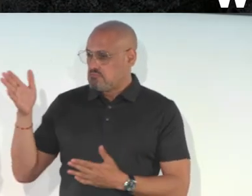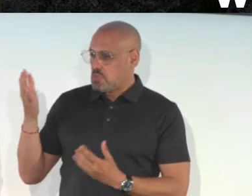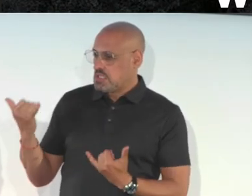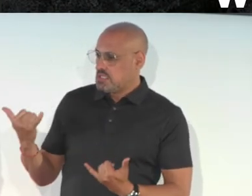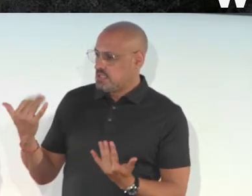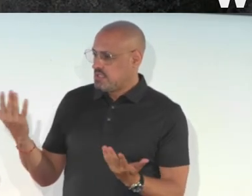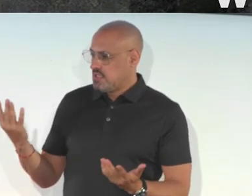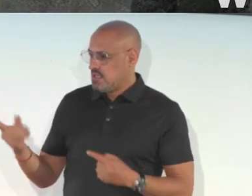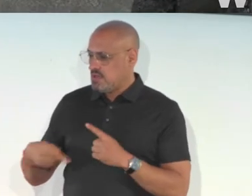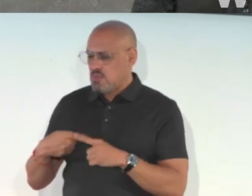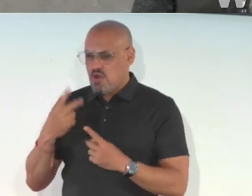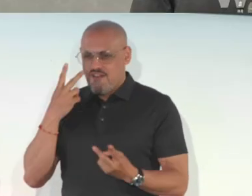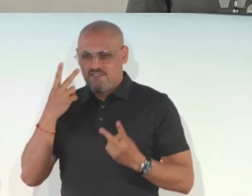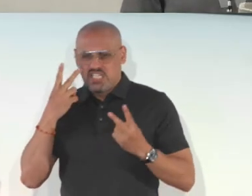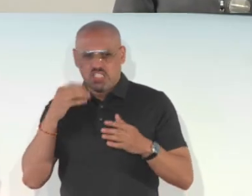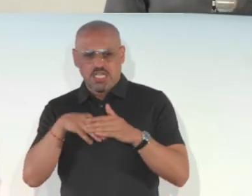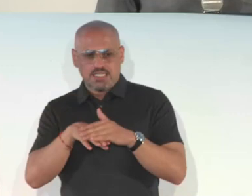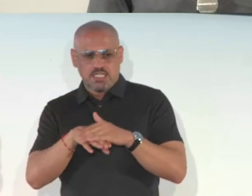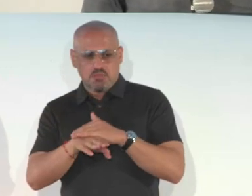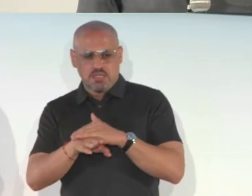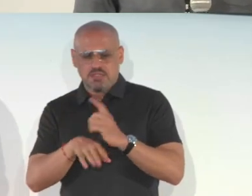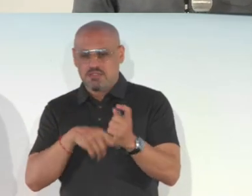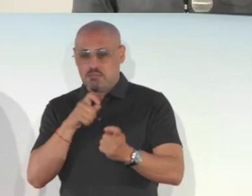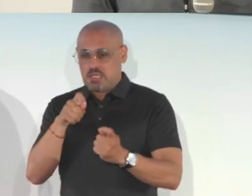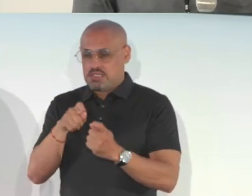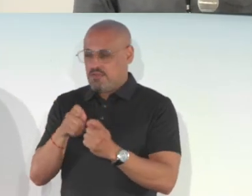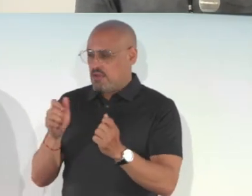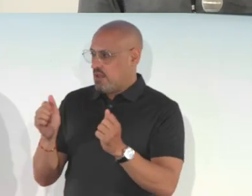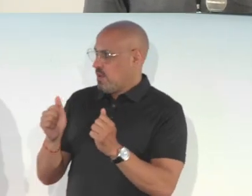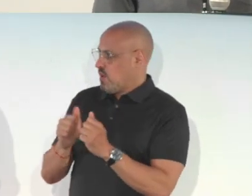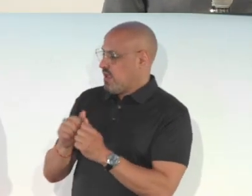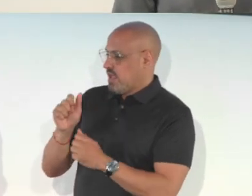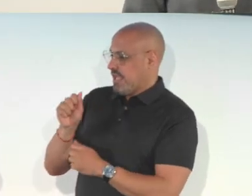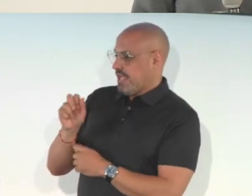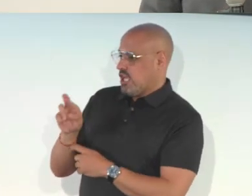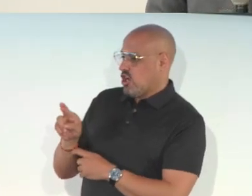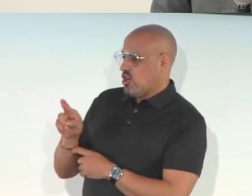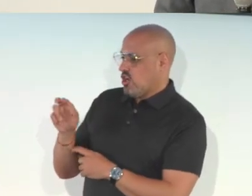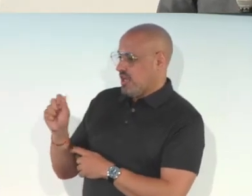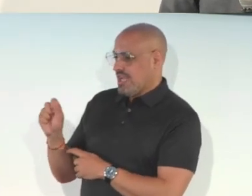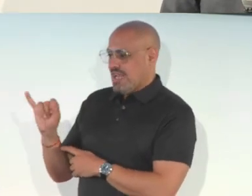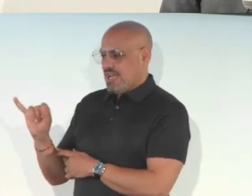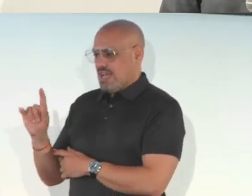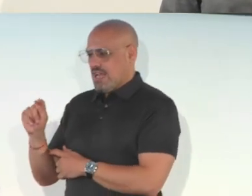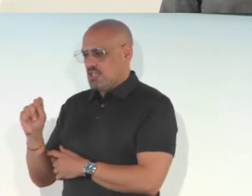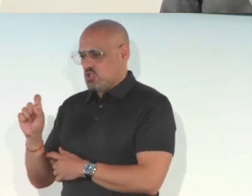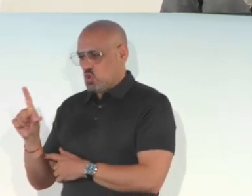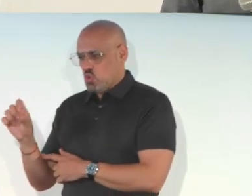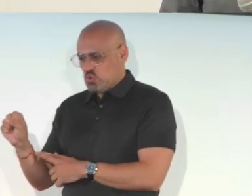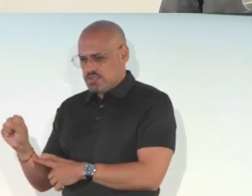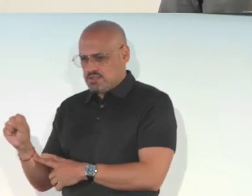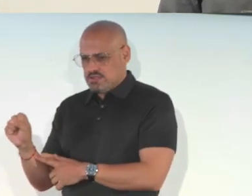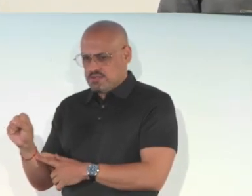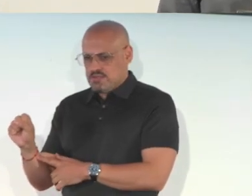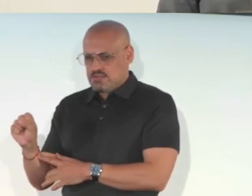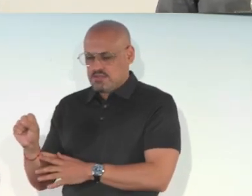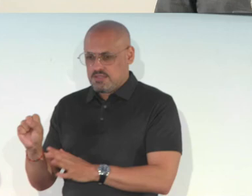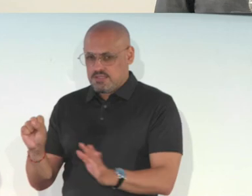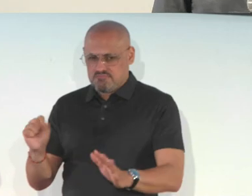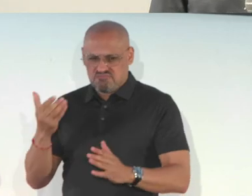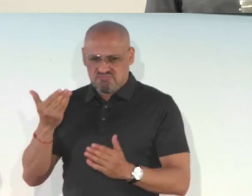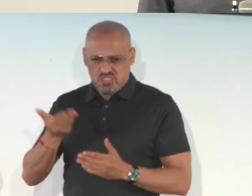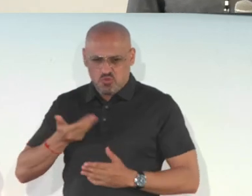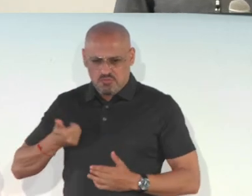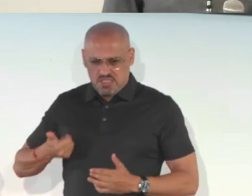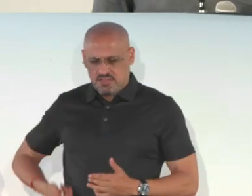be about vision accessibility, specifically with AR and AI tools. So just to introduce